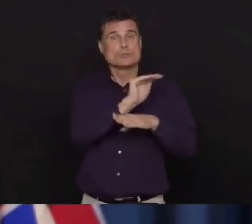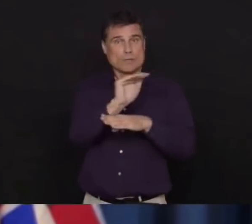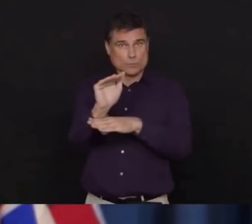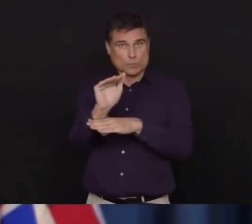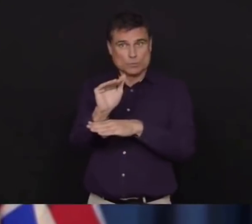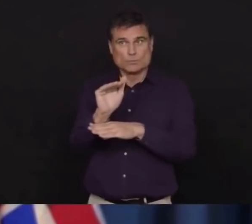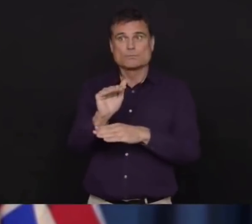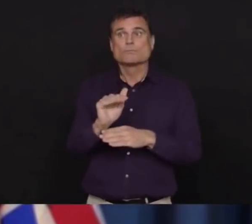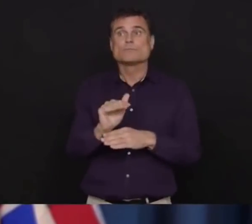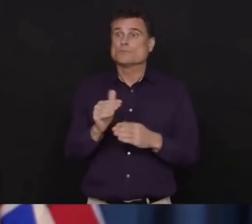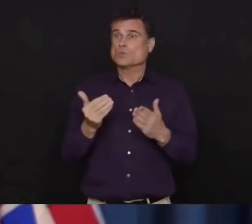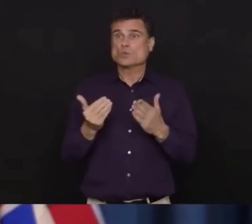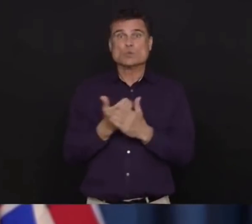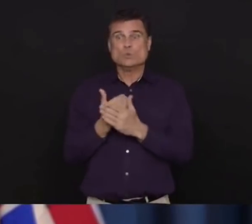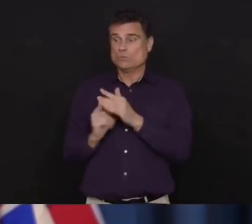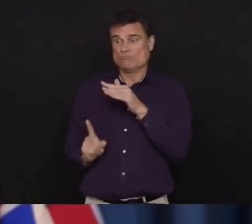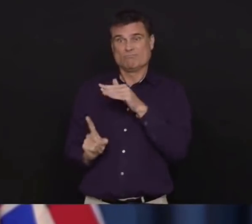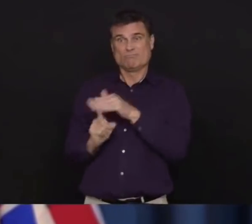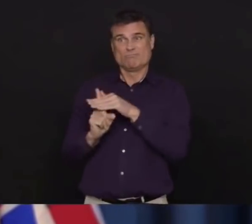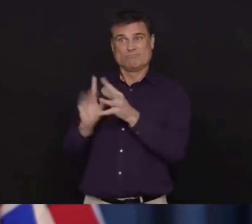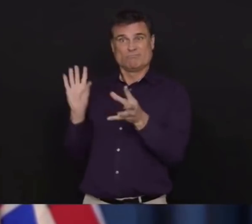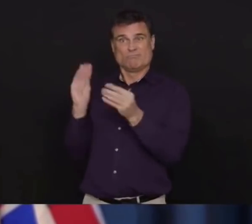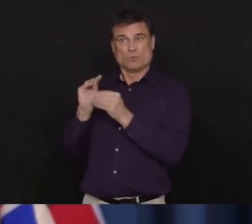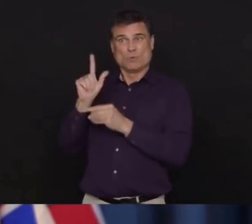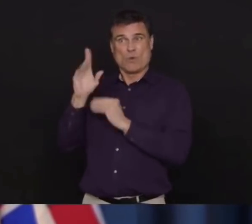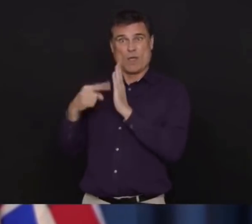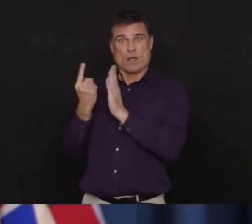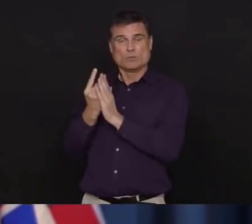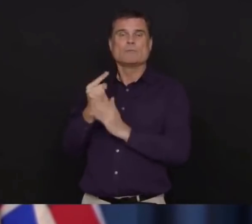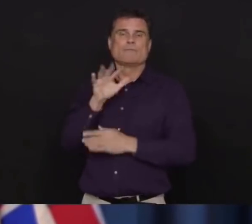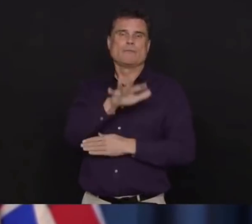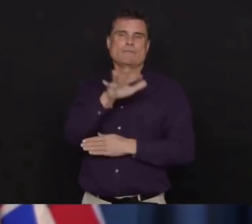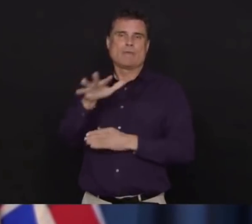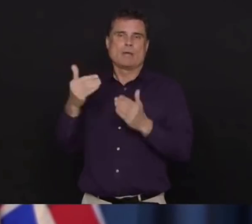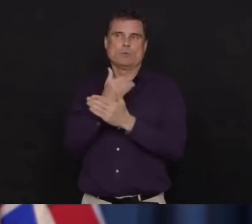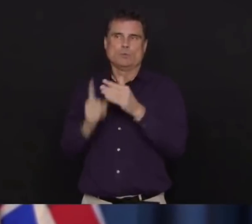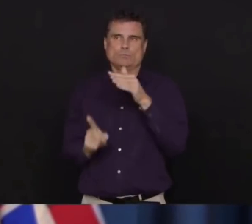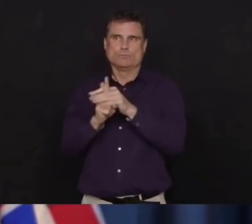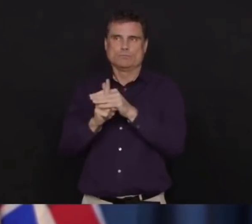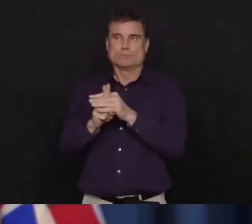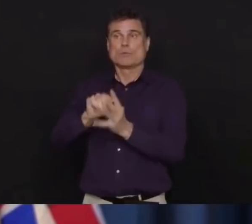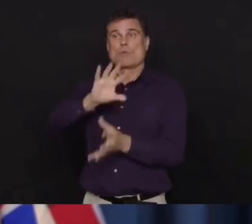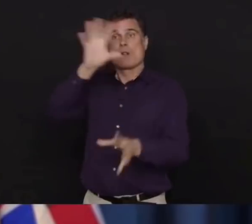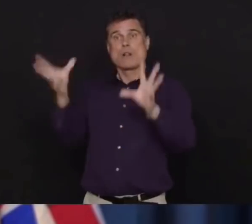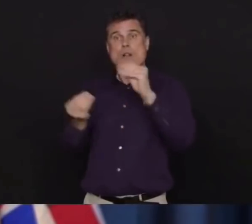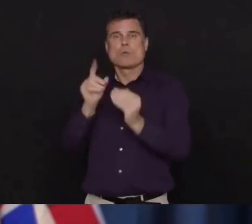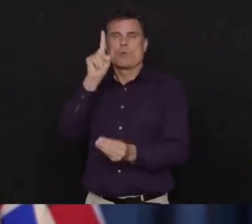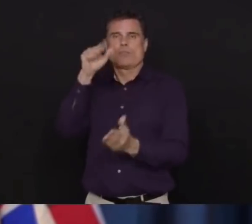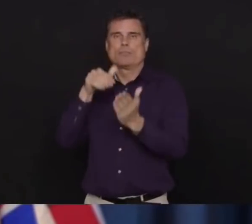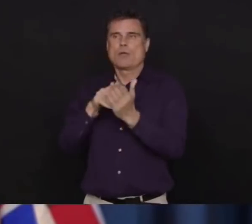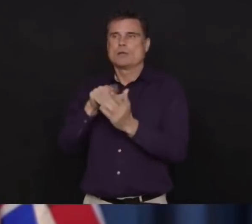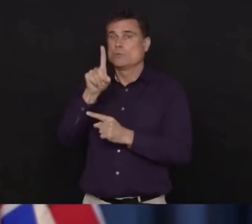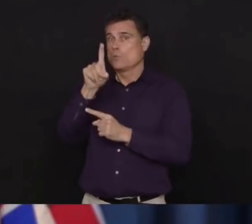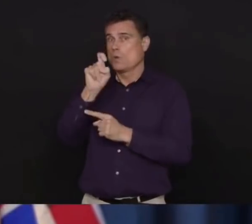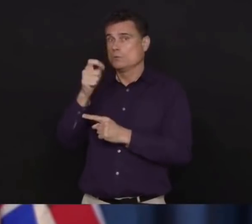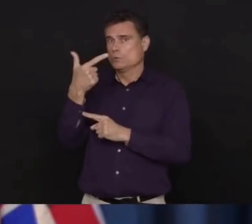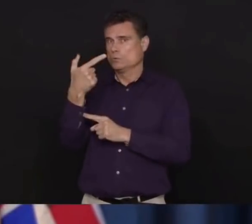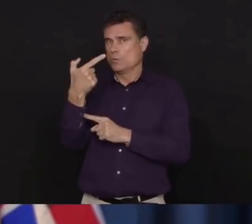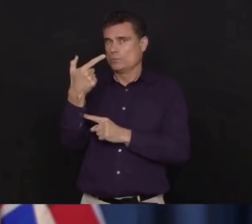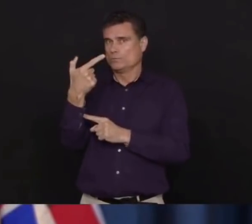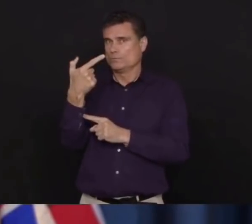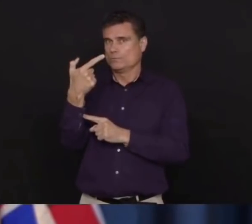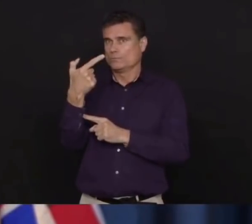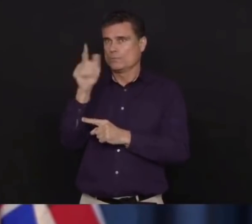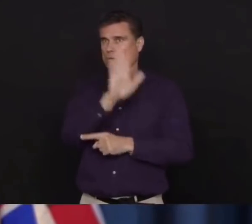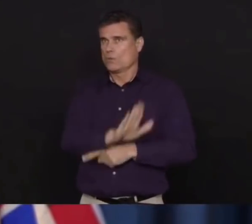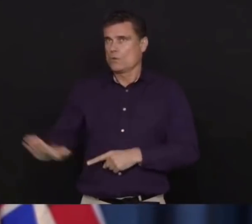positive cases here in British Columbia, bringing our total up to 1,121 people who have tested positive for COVID